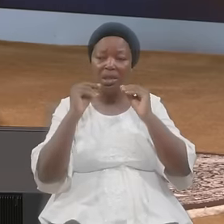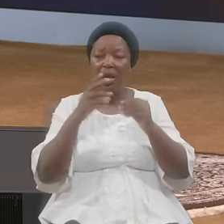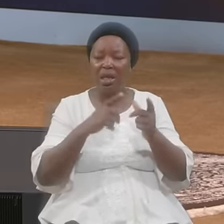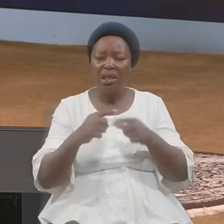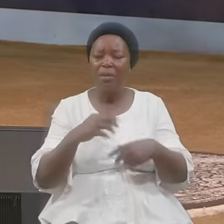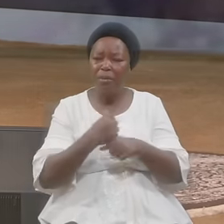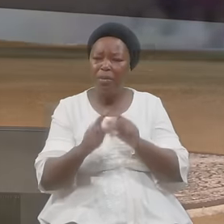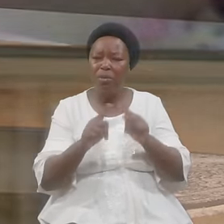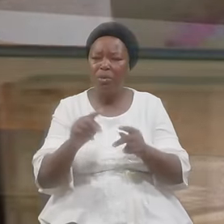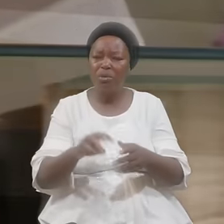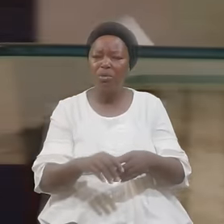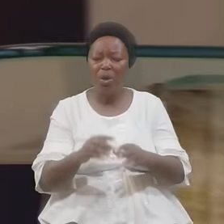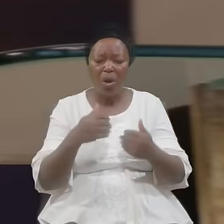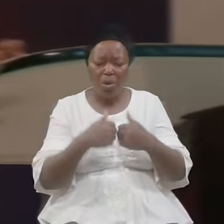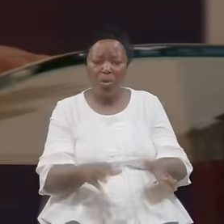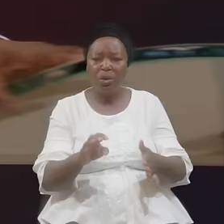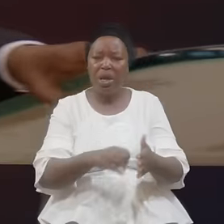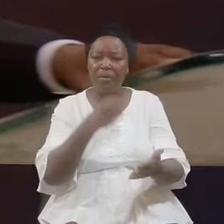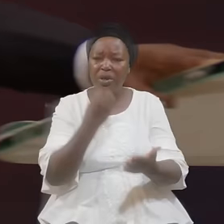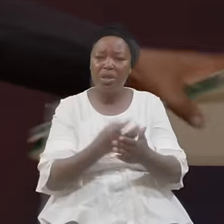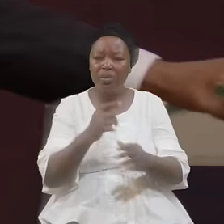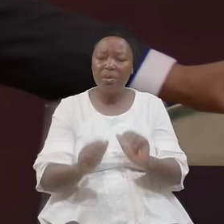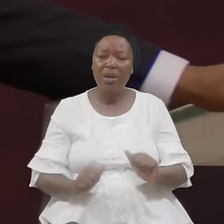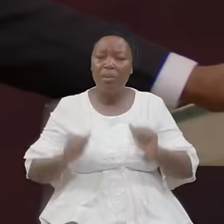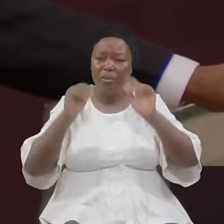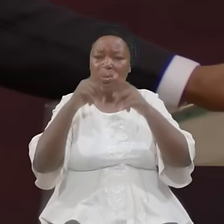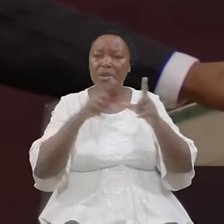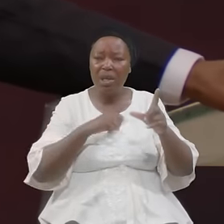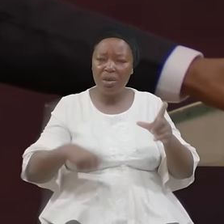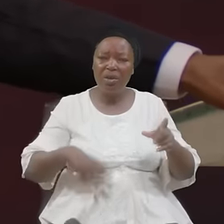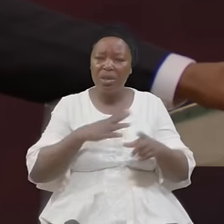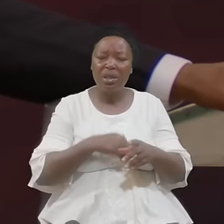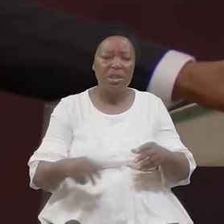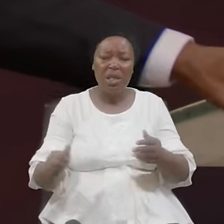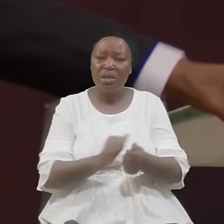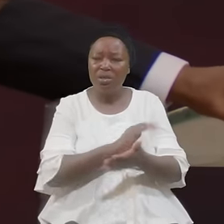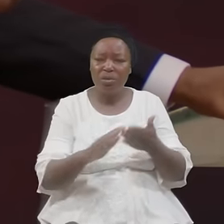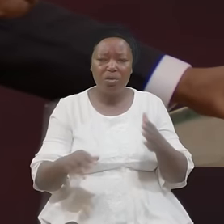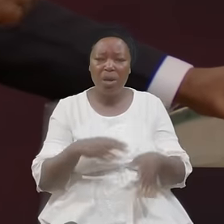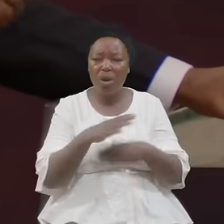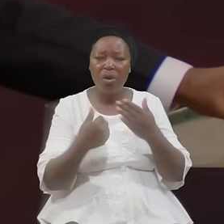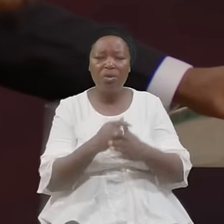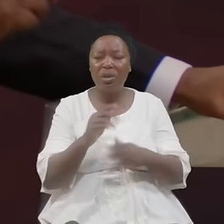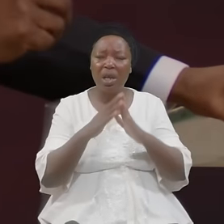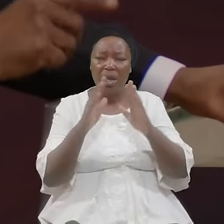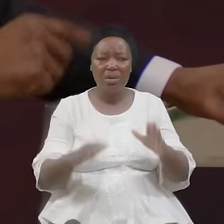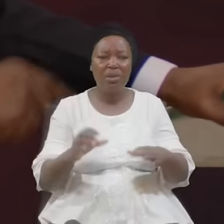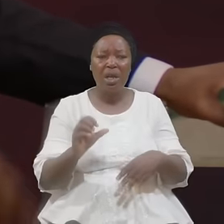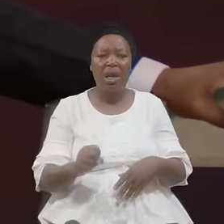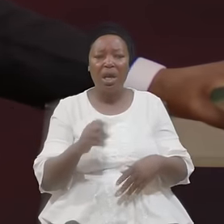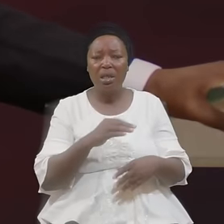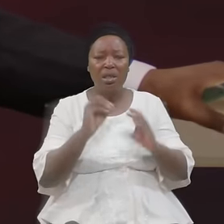Use The Evidence Of Their Commitment To The Lord They Subvert Whole Houses Teaching